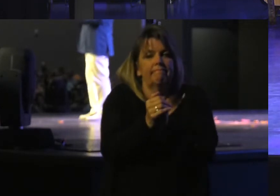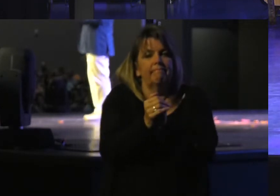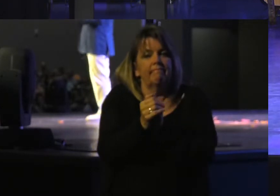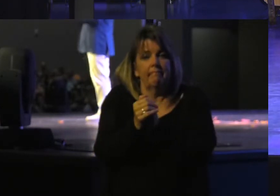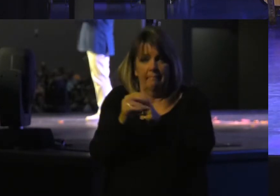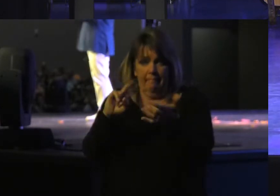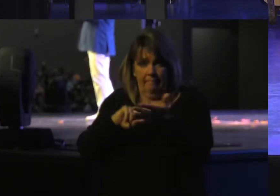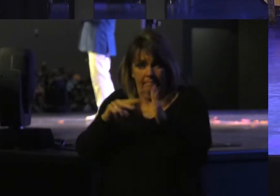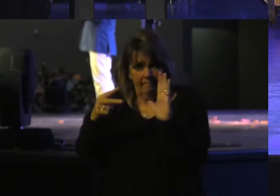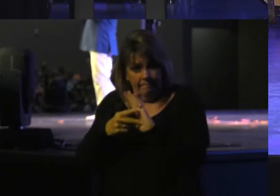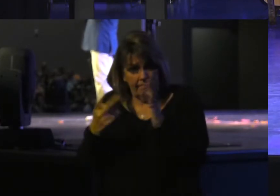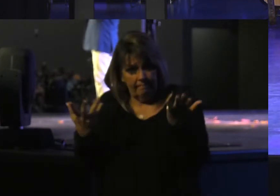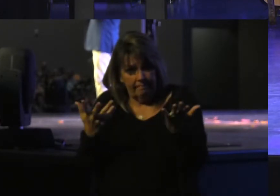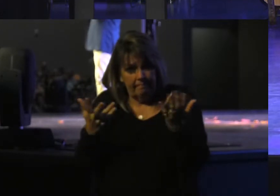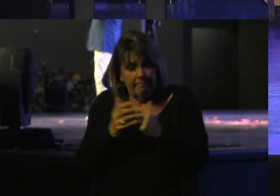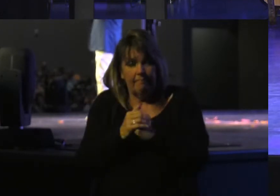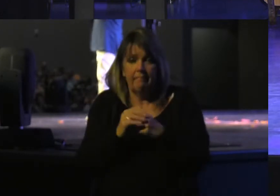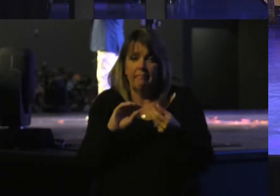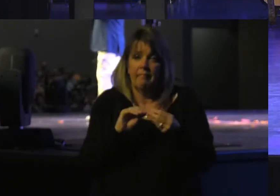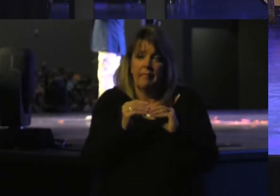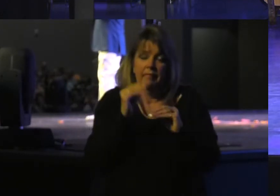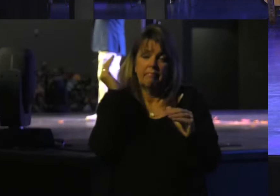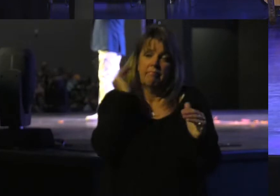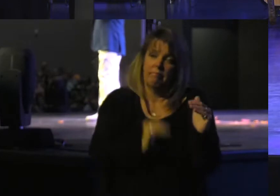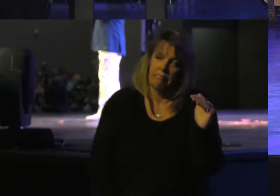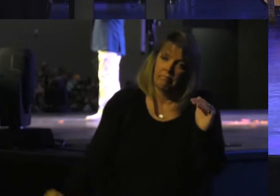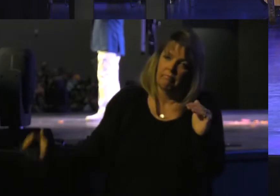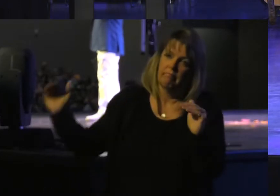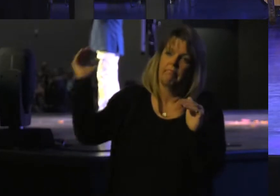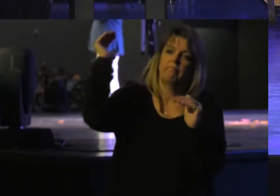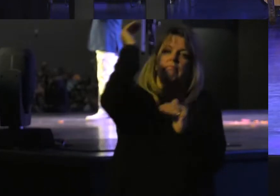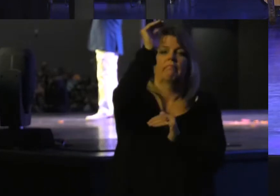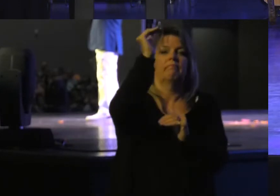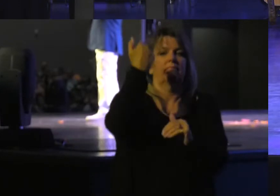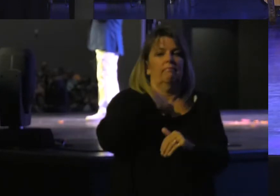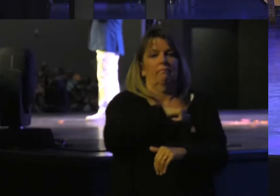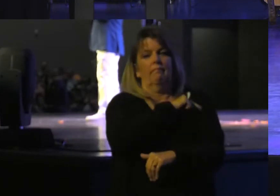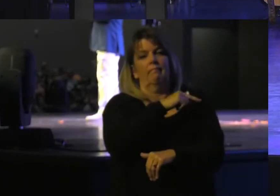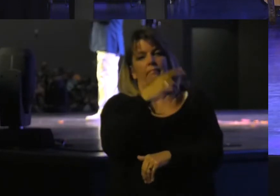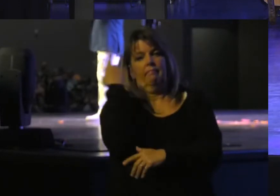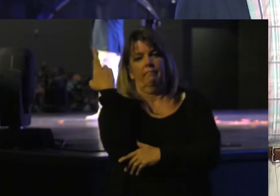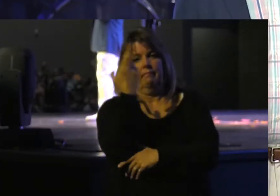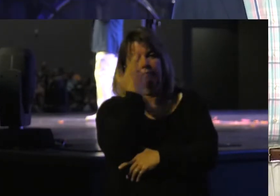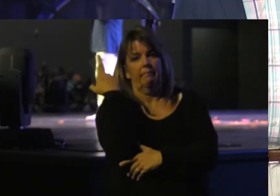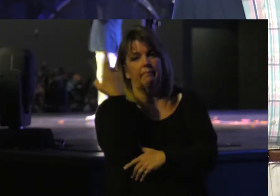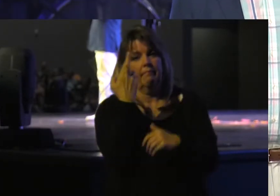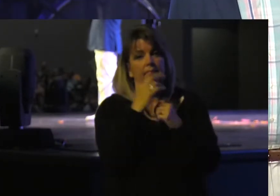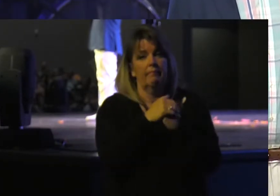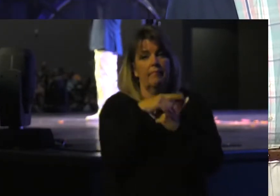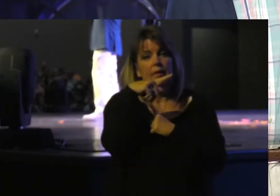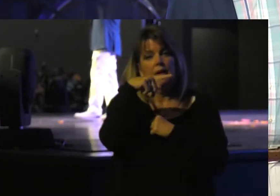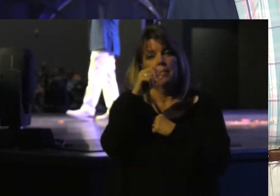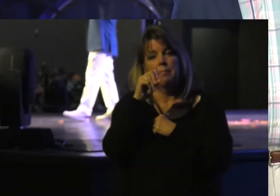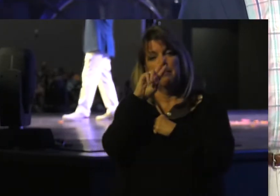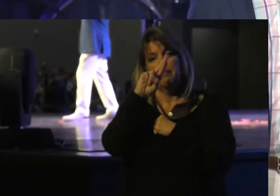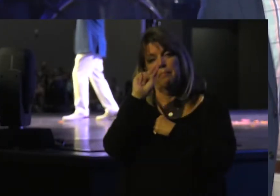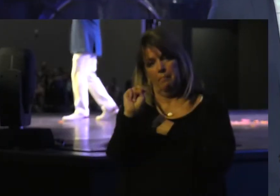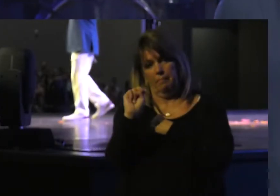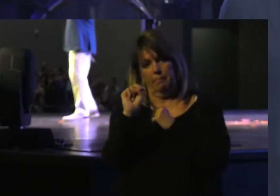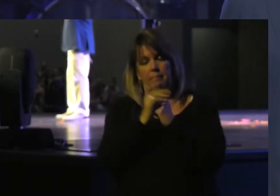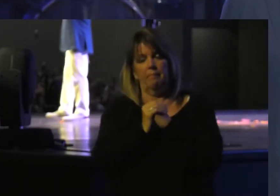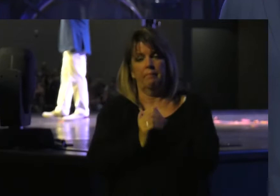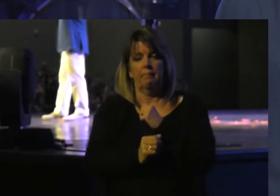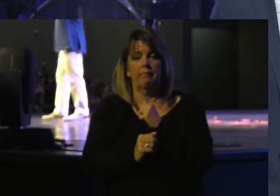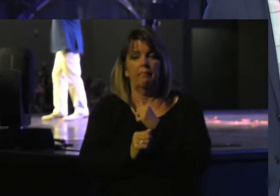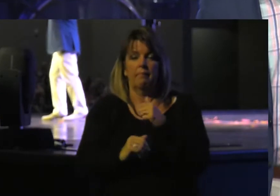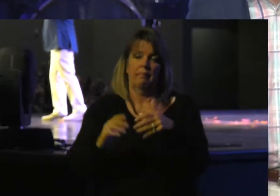us To believe The number is far more Than we realize Pornography Is the number one